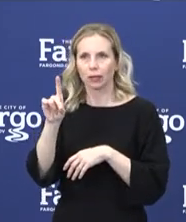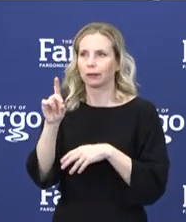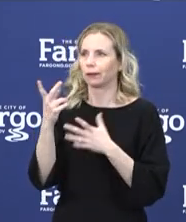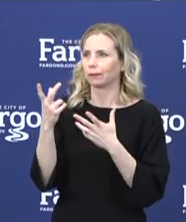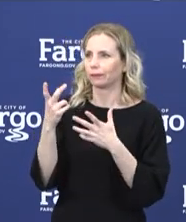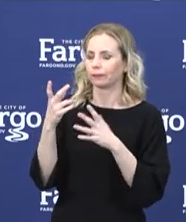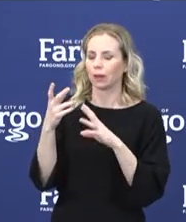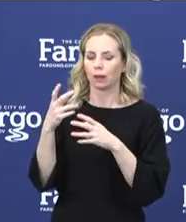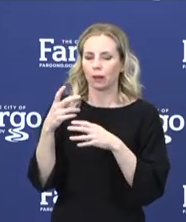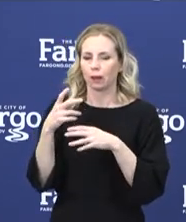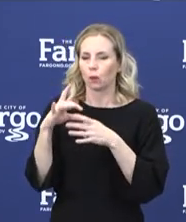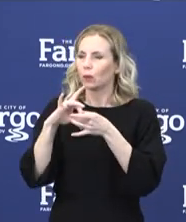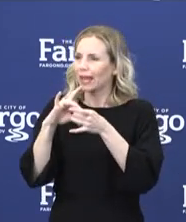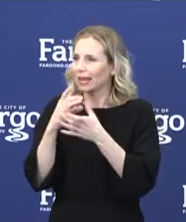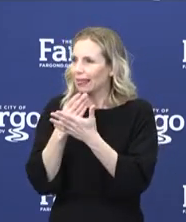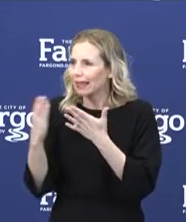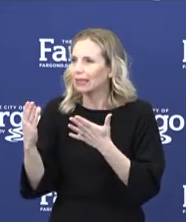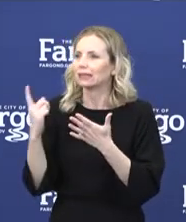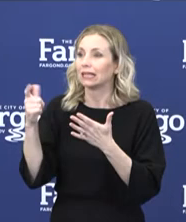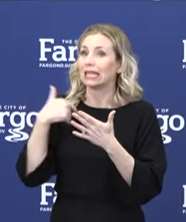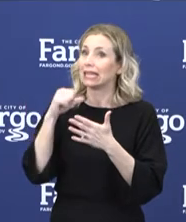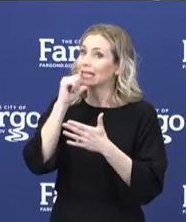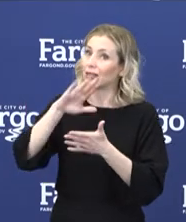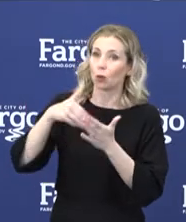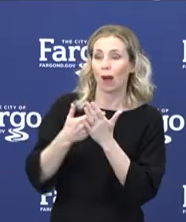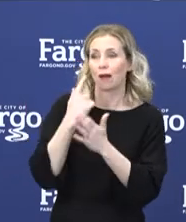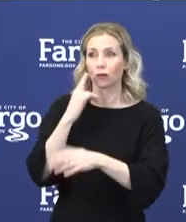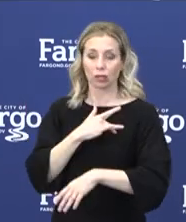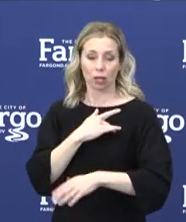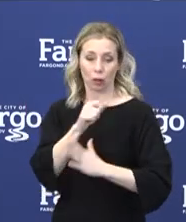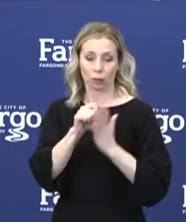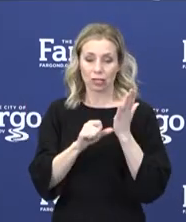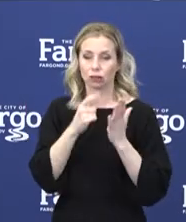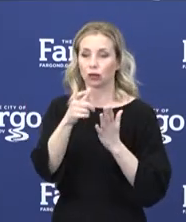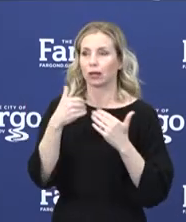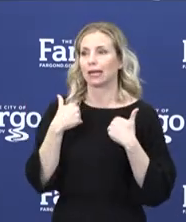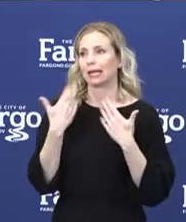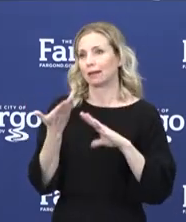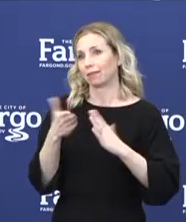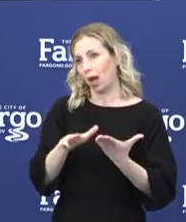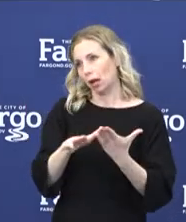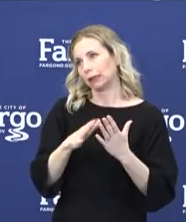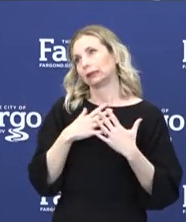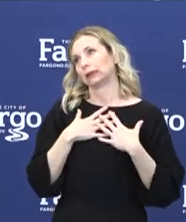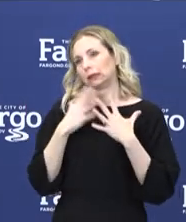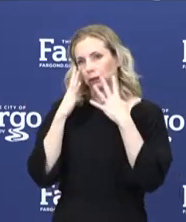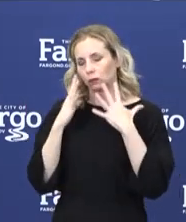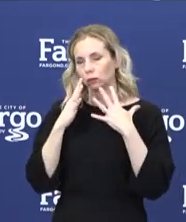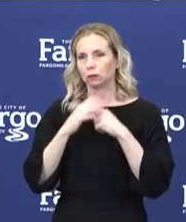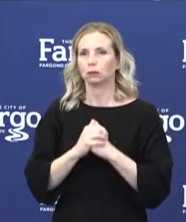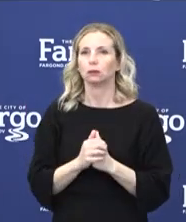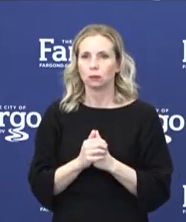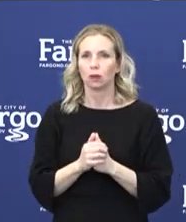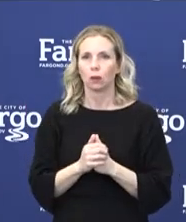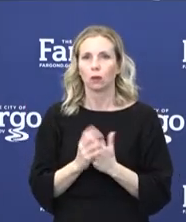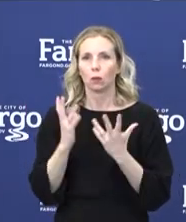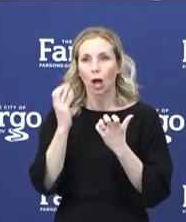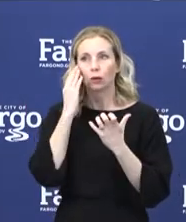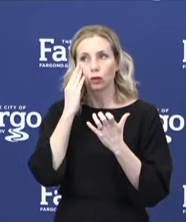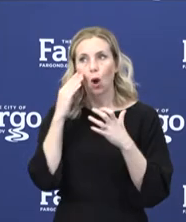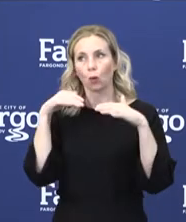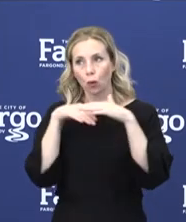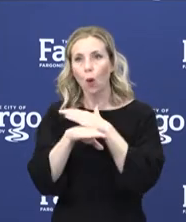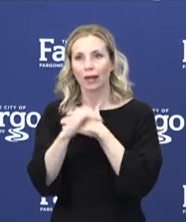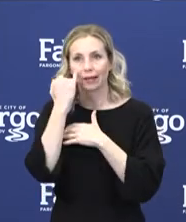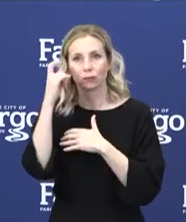procedure and passed away at home, unfortunately. Is the slide displayed now? Yes. We